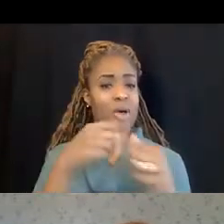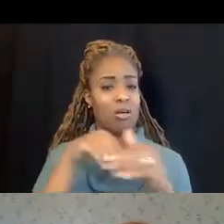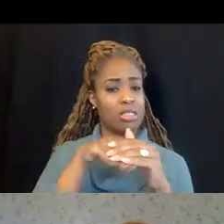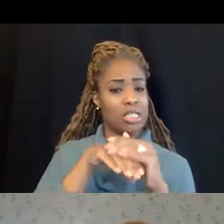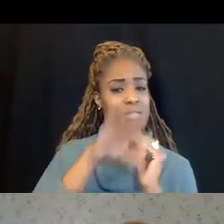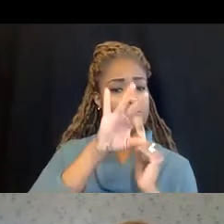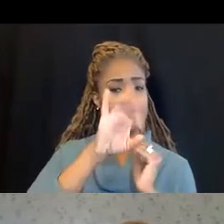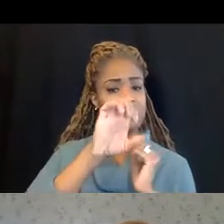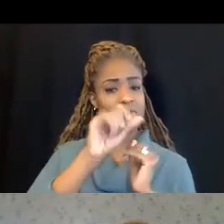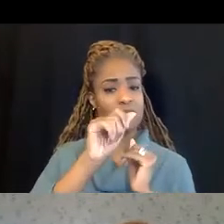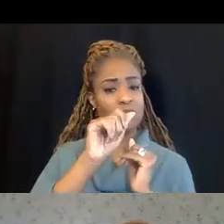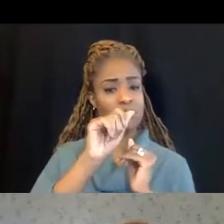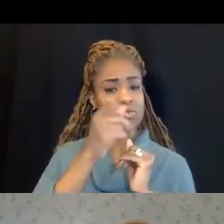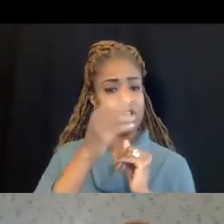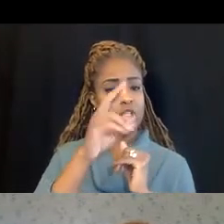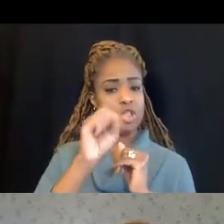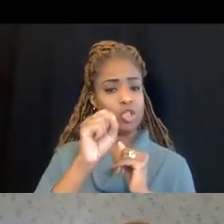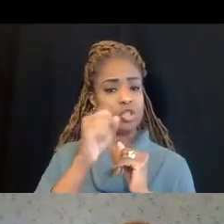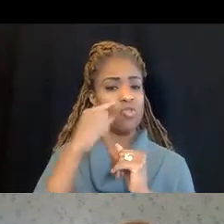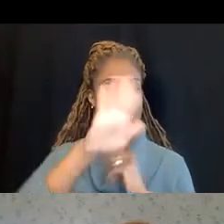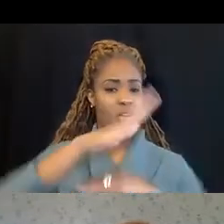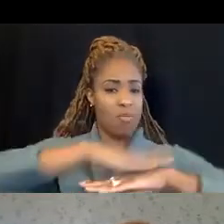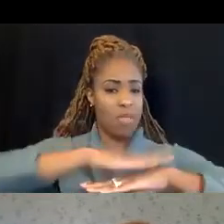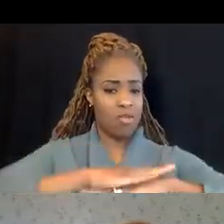features on their platform at